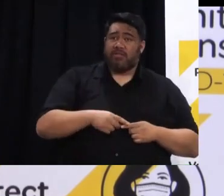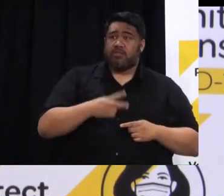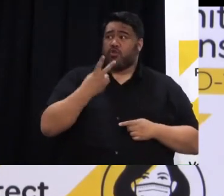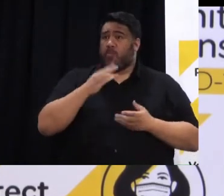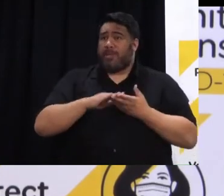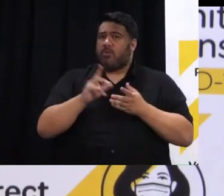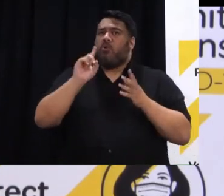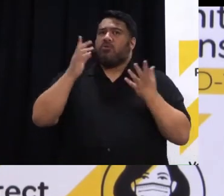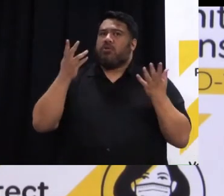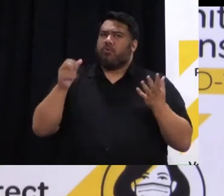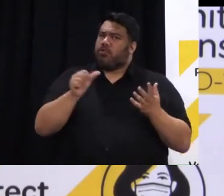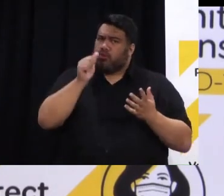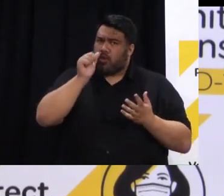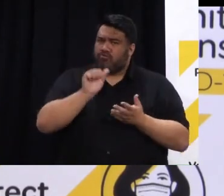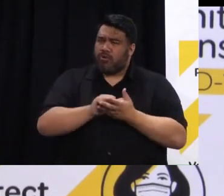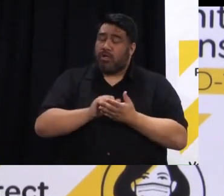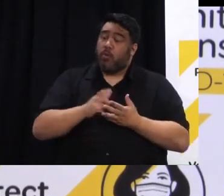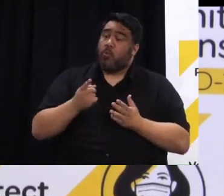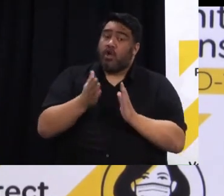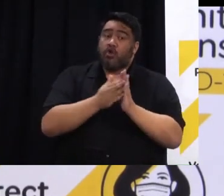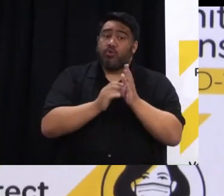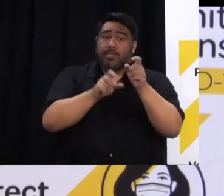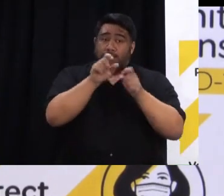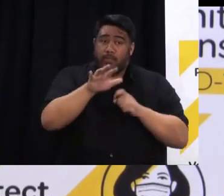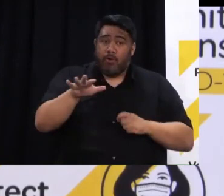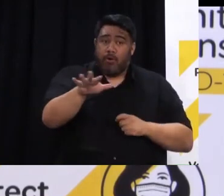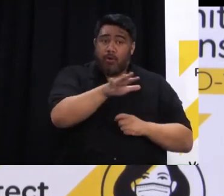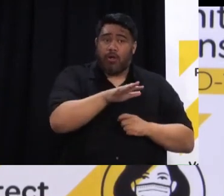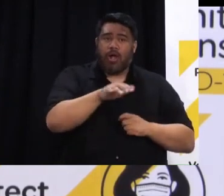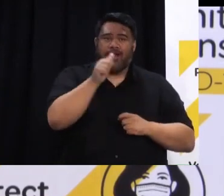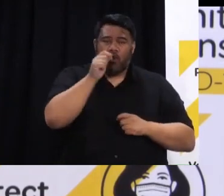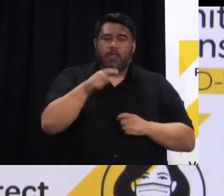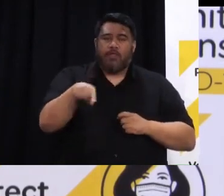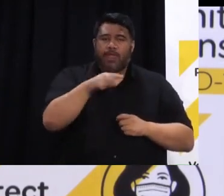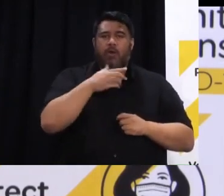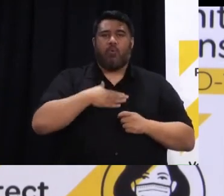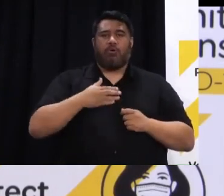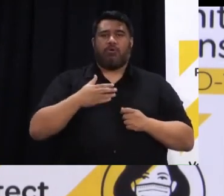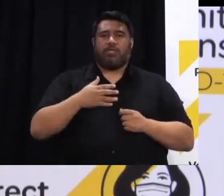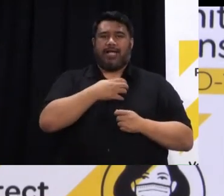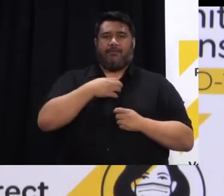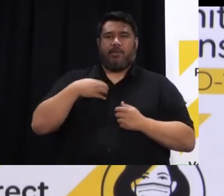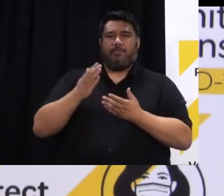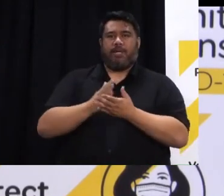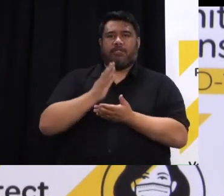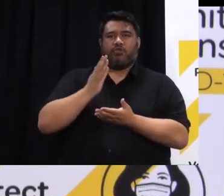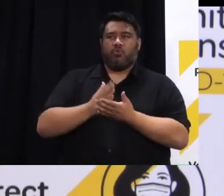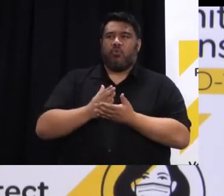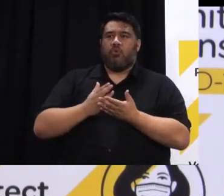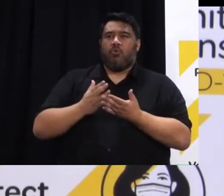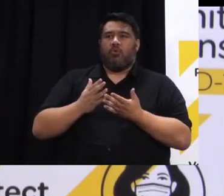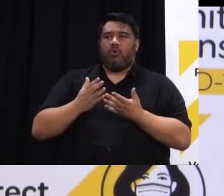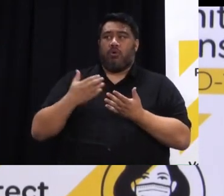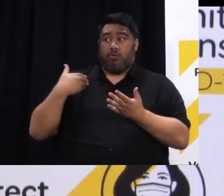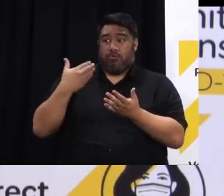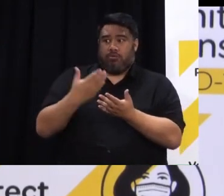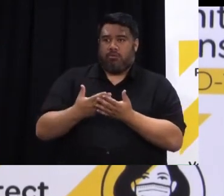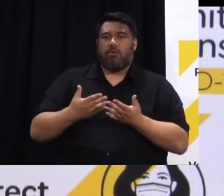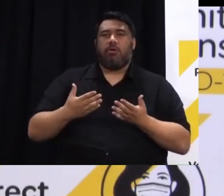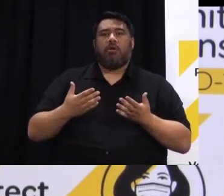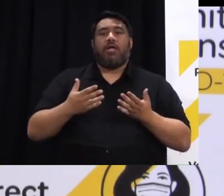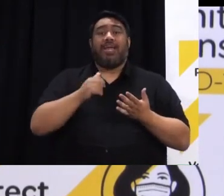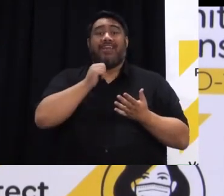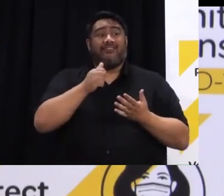of course I think New Zealanders interest would be that we are ensuring that we as we always are in these commercial